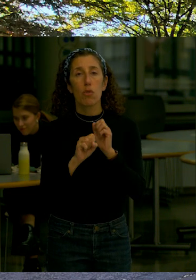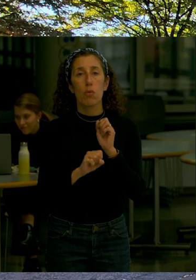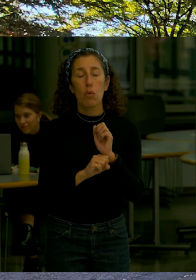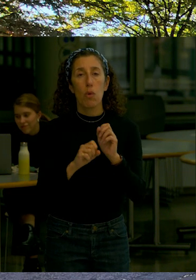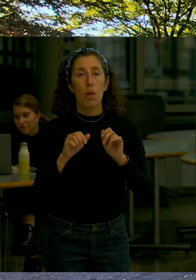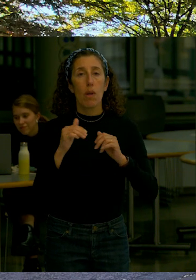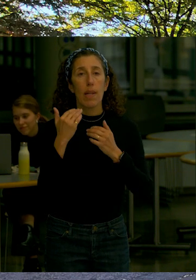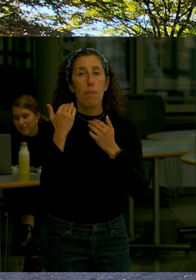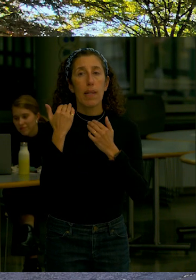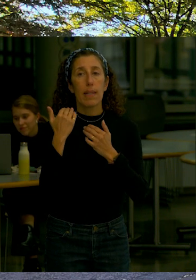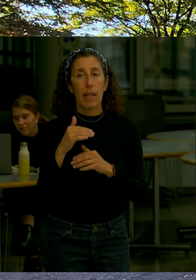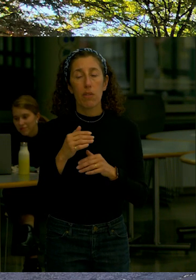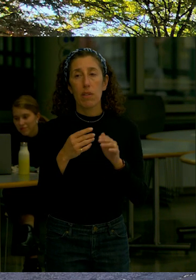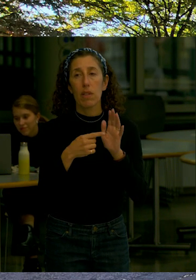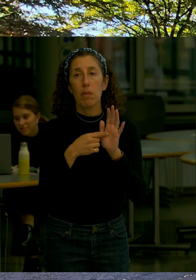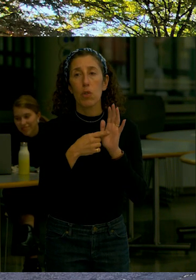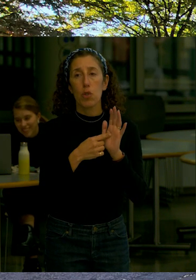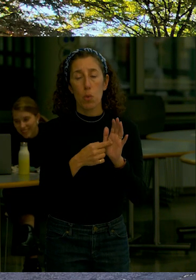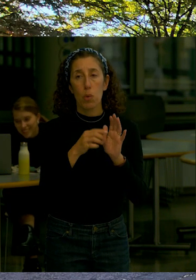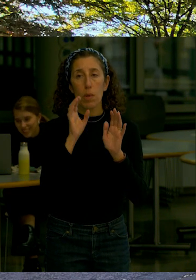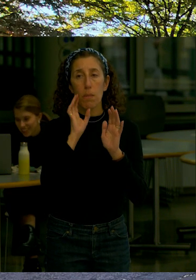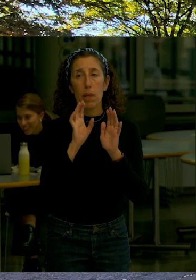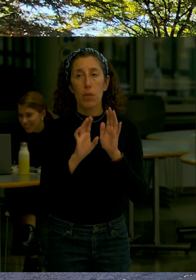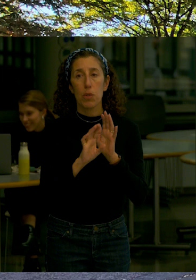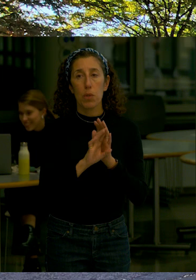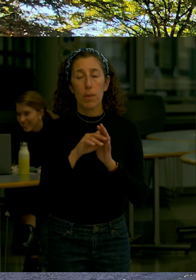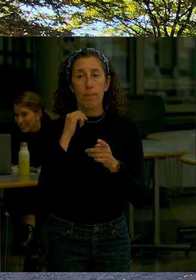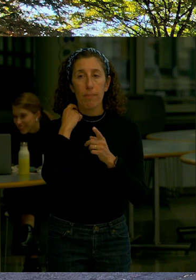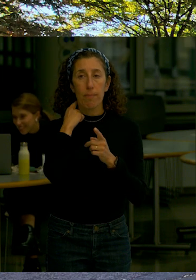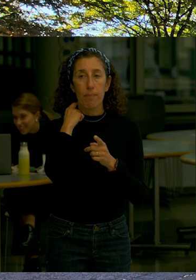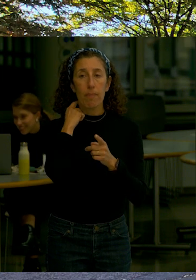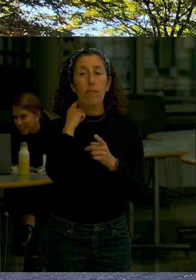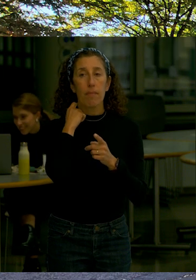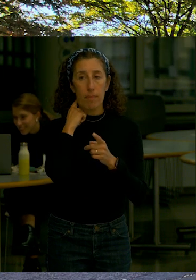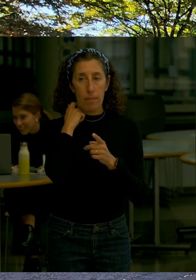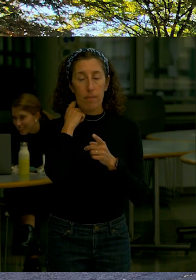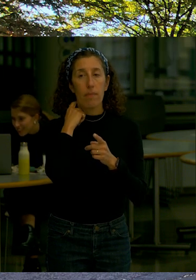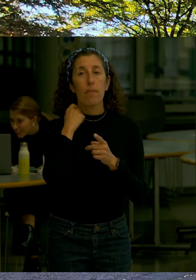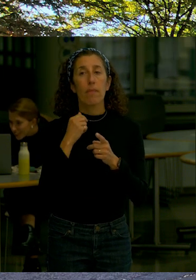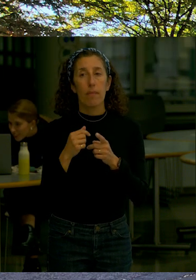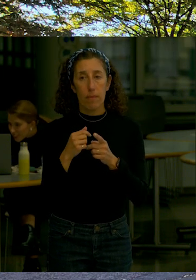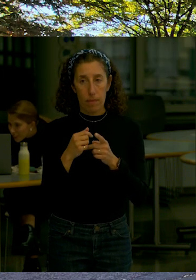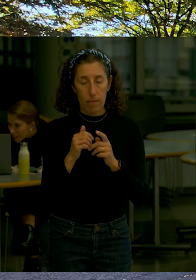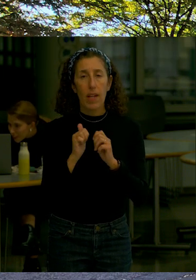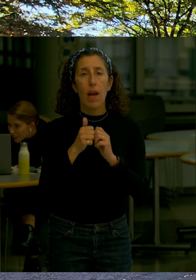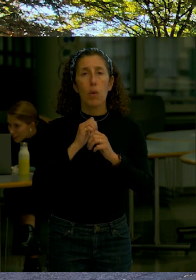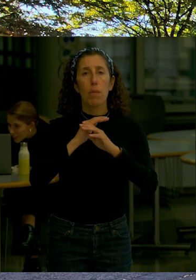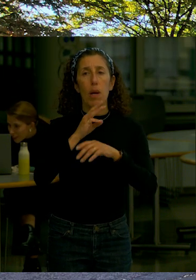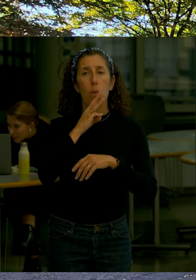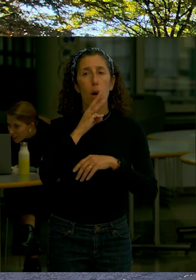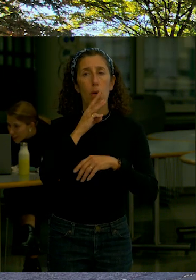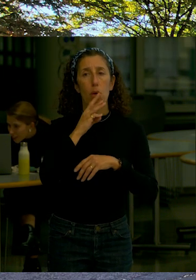I don't have a good plan view here our task is we have to prevent water coming from the edge of that building to the edge of that building